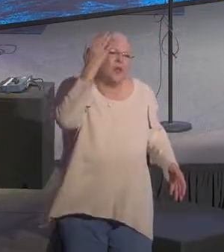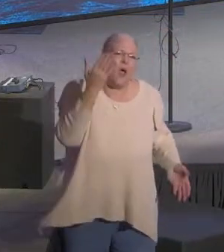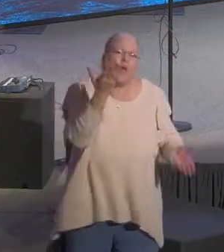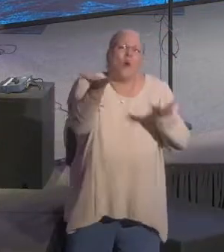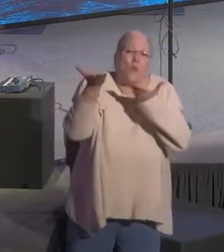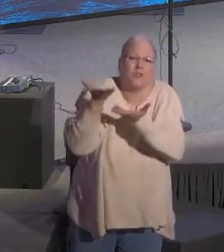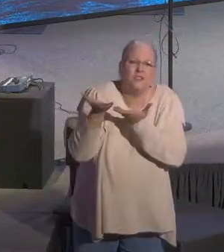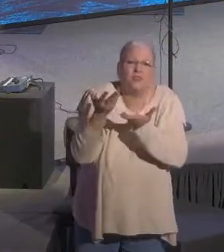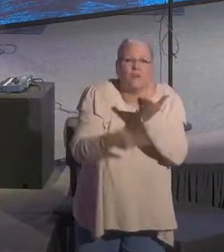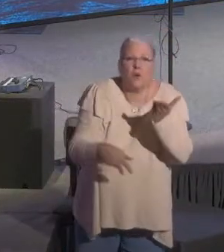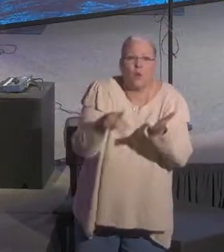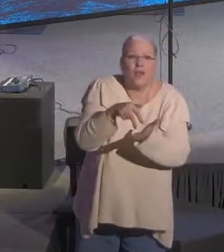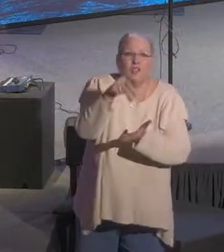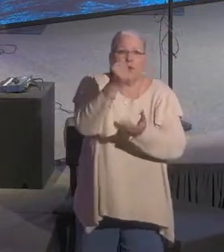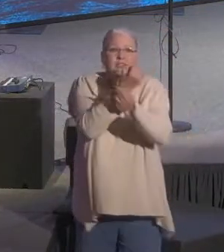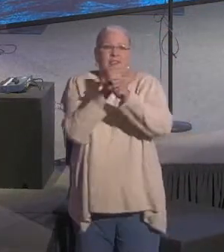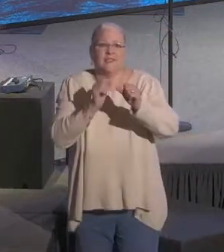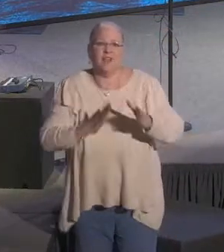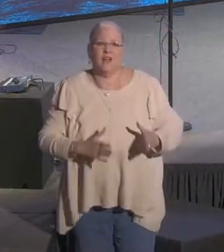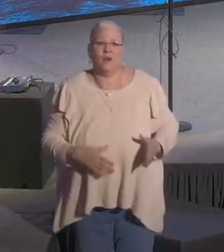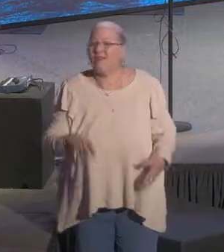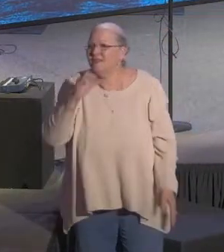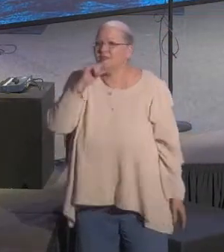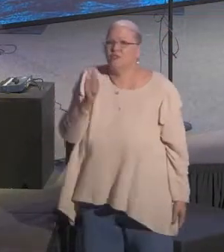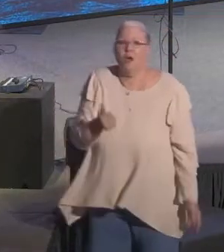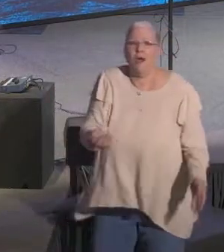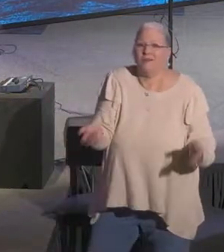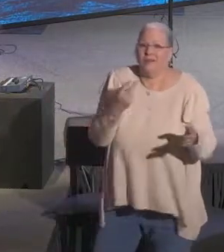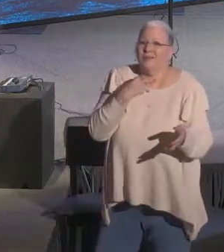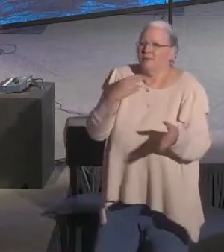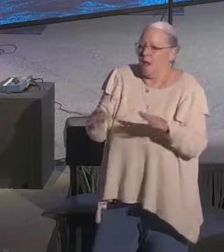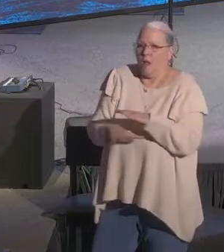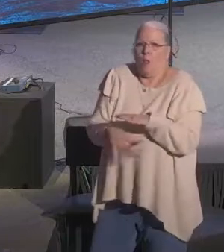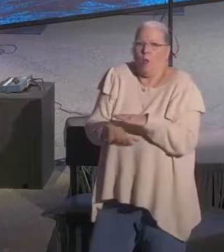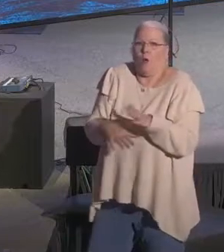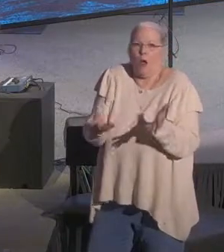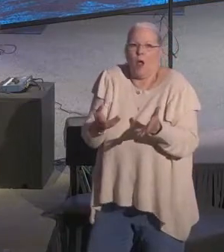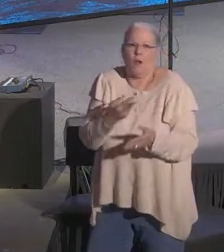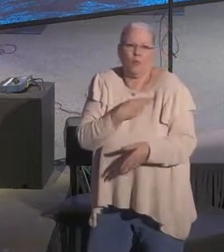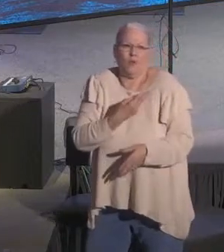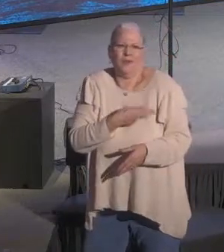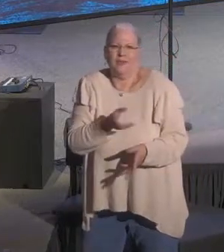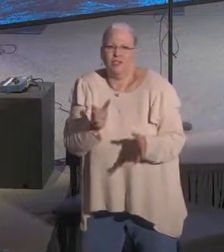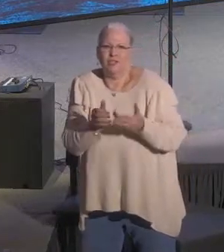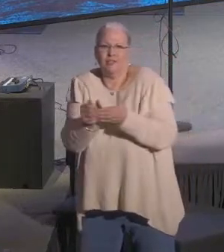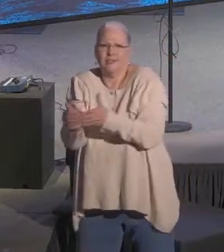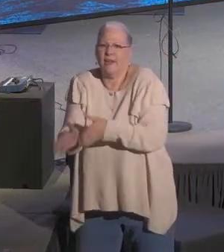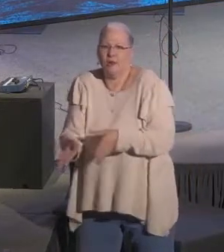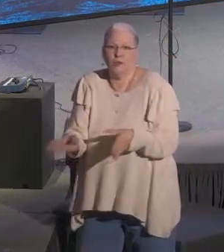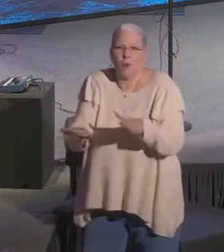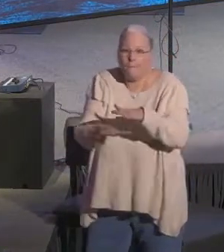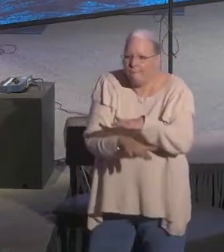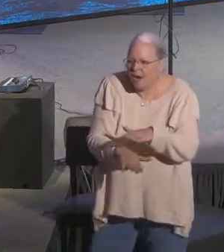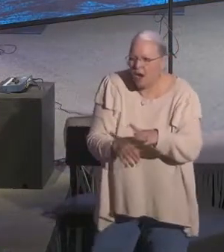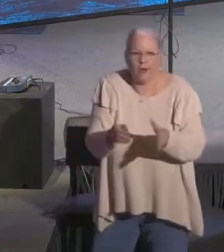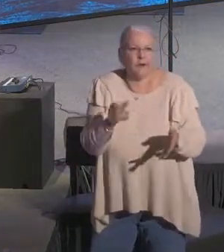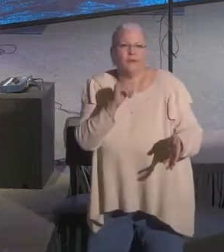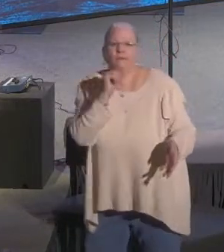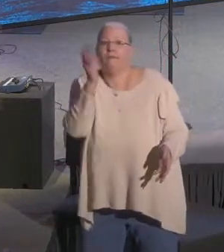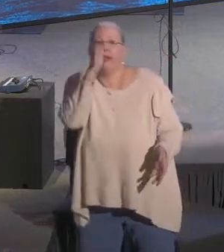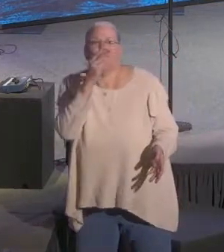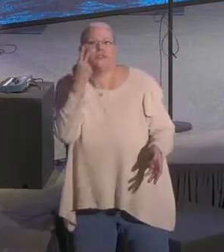resurrected Savior, that he's not just the same as other religious leaders who have come and gone, who are buried somewhere.